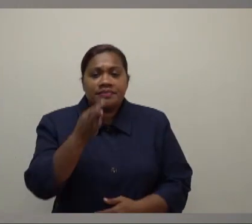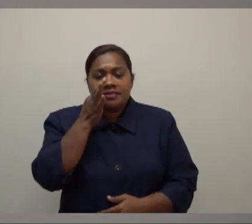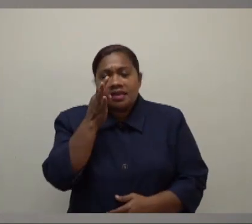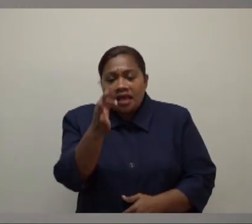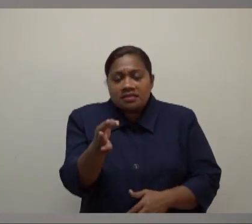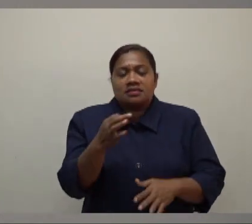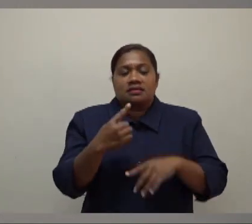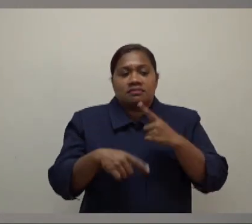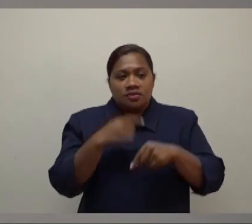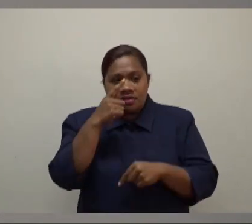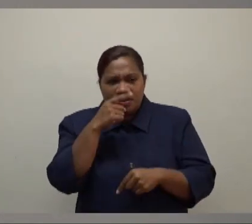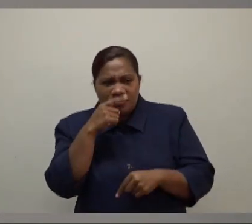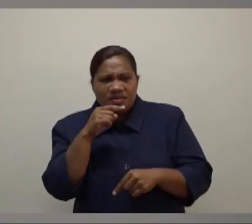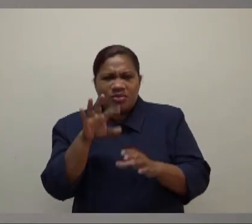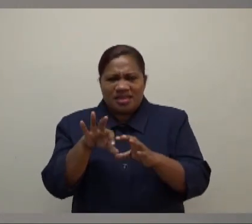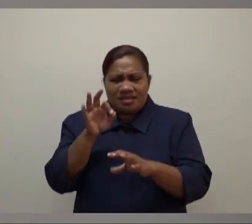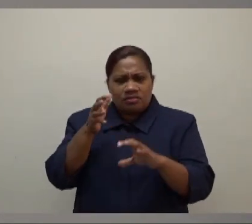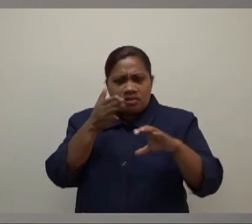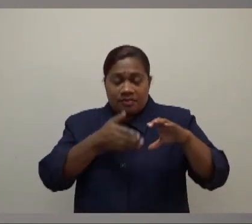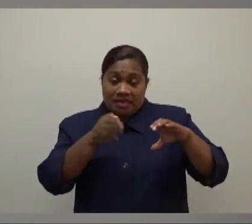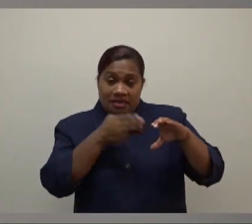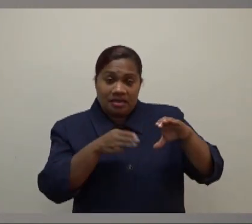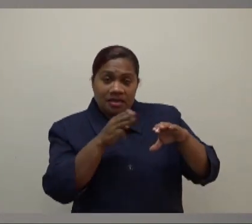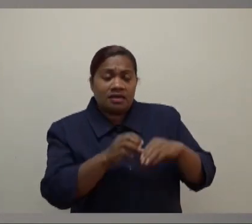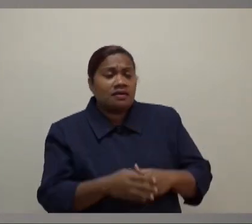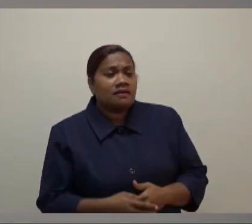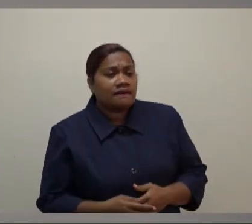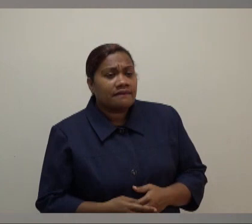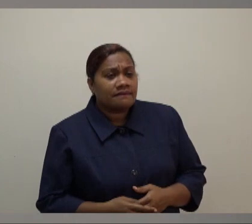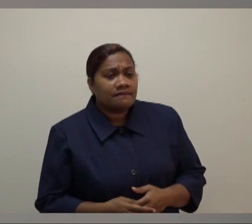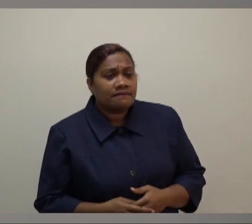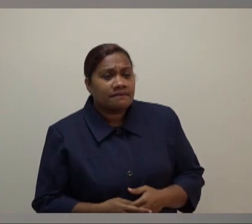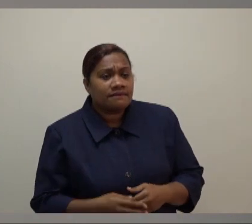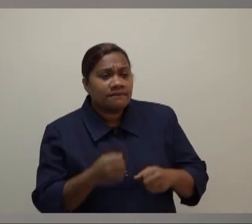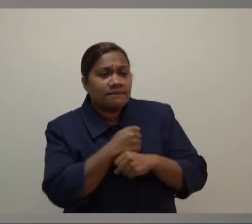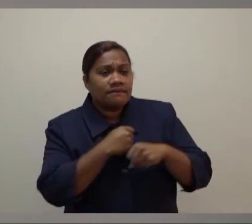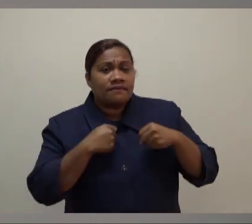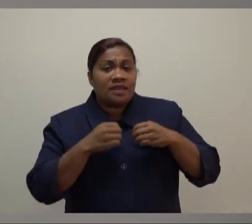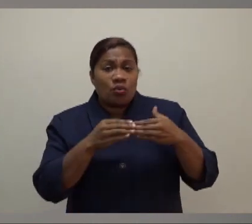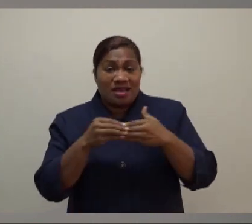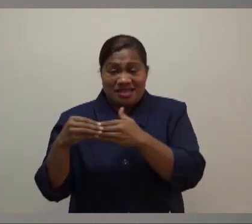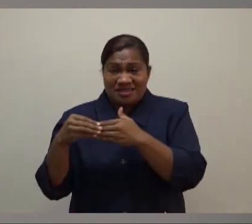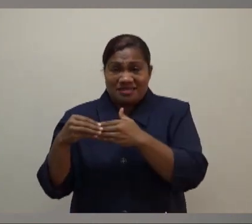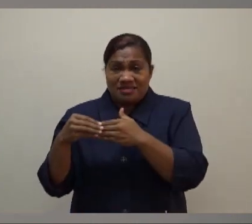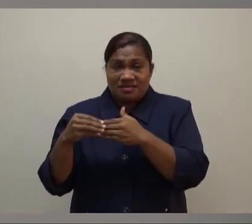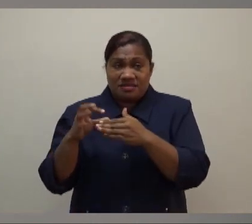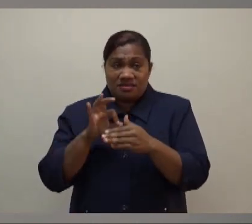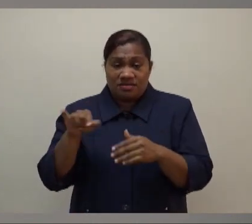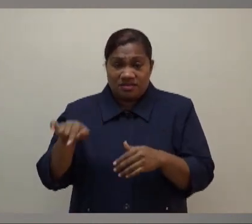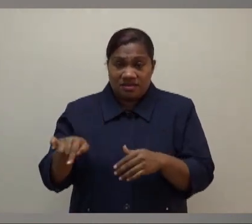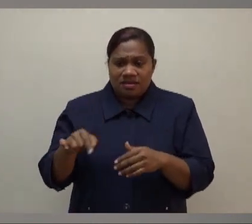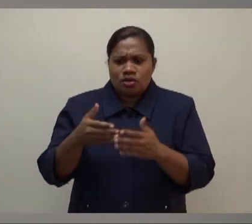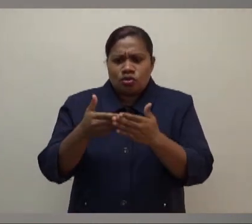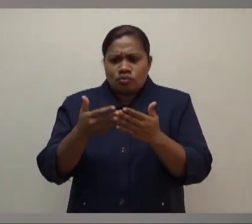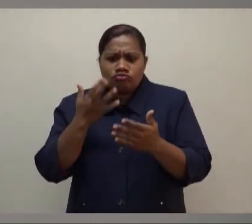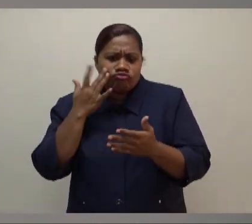is election year and with our leaders absence on the ground during natural disasters,